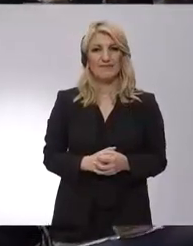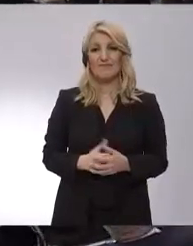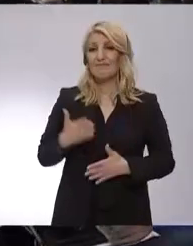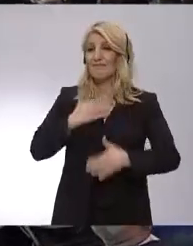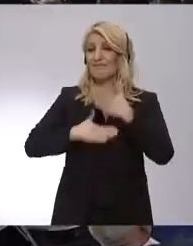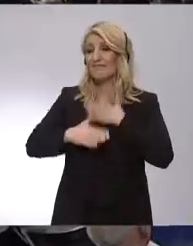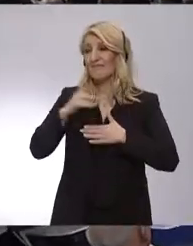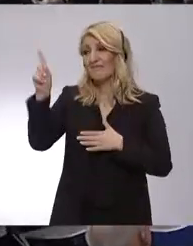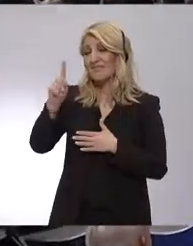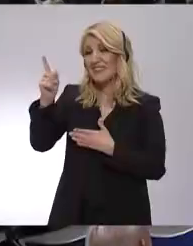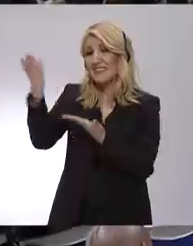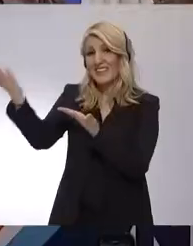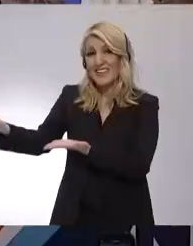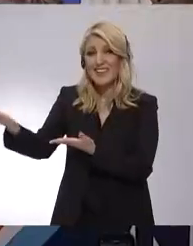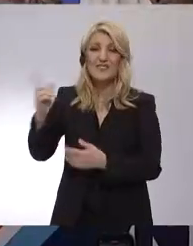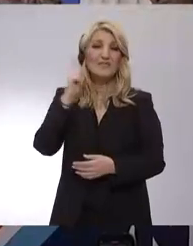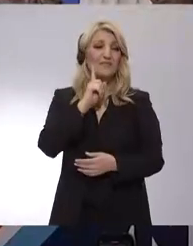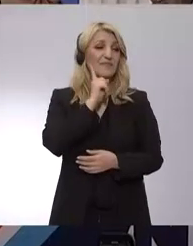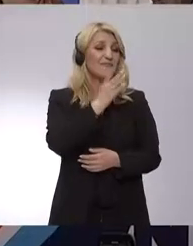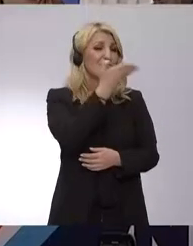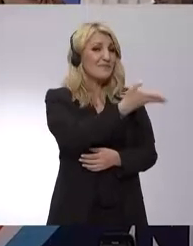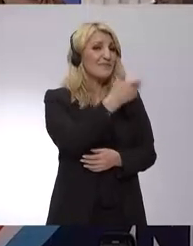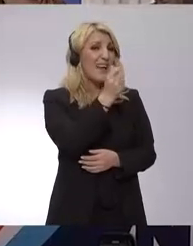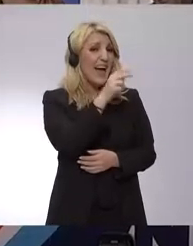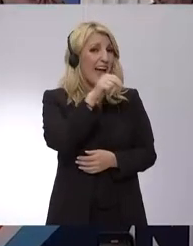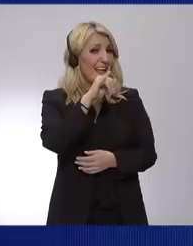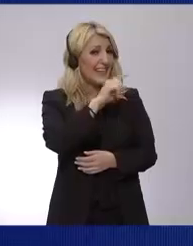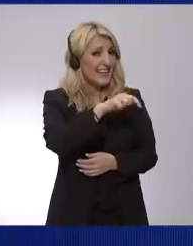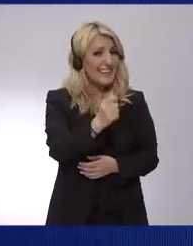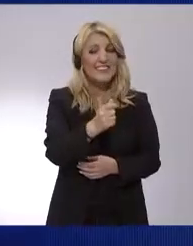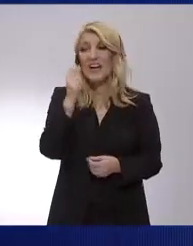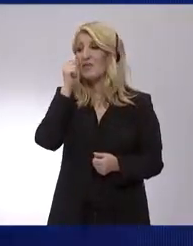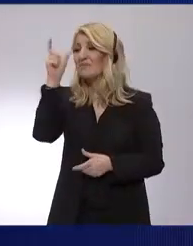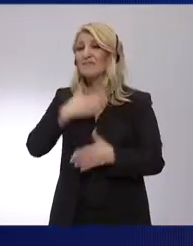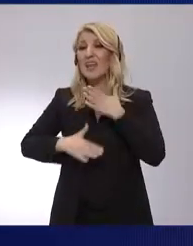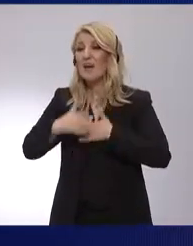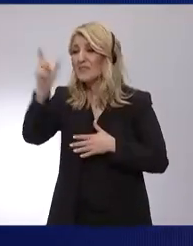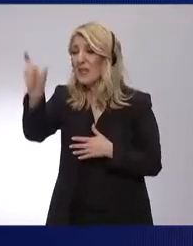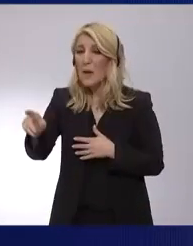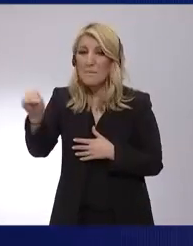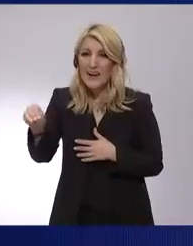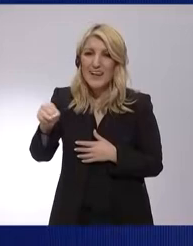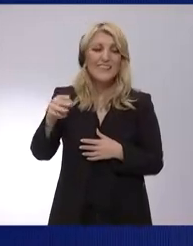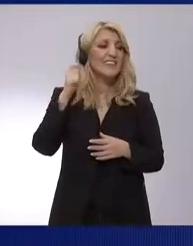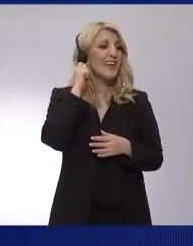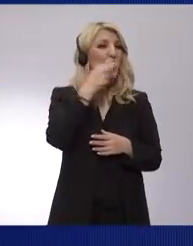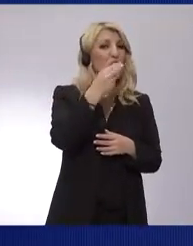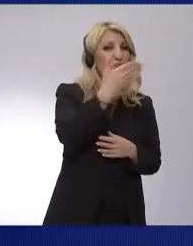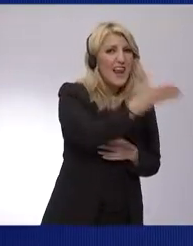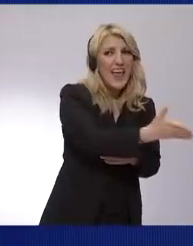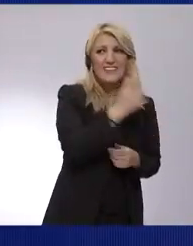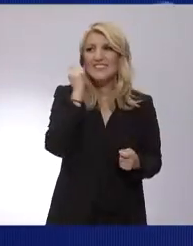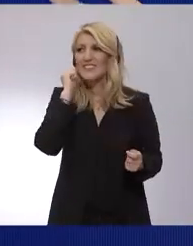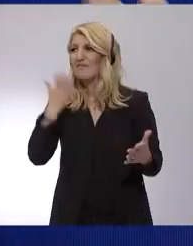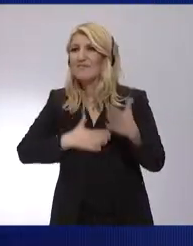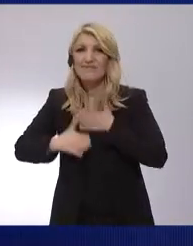dear Anita, dear Margaritis, dear Vangelis, dear Thanasis, dear friends from Neo-Demokrazia,